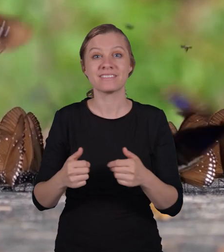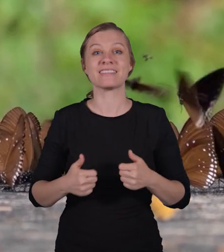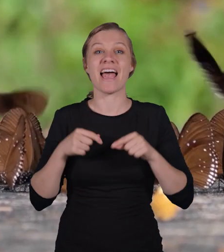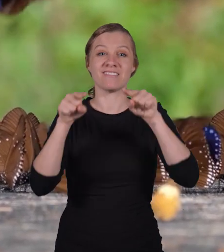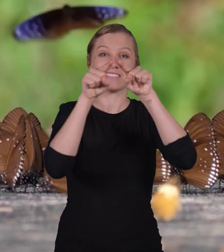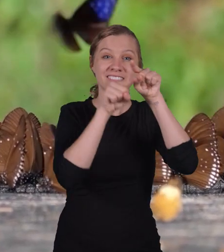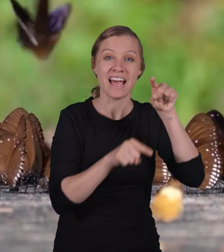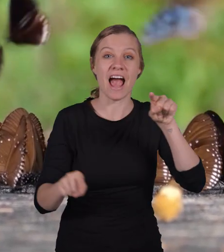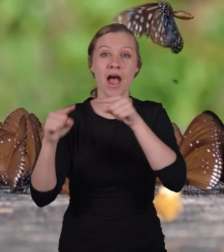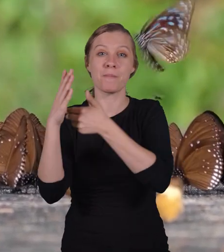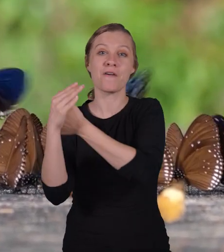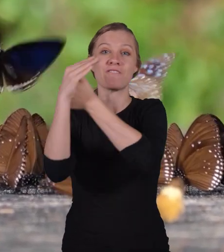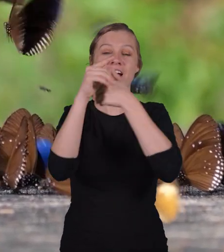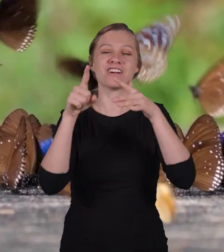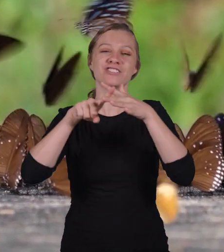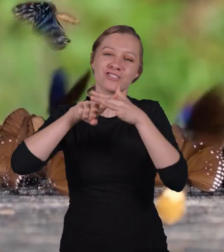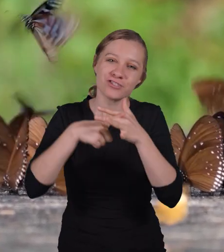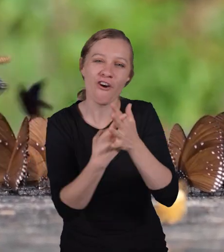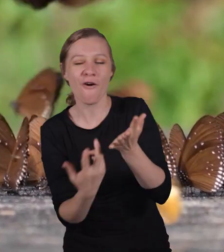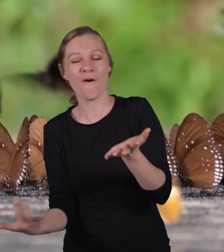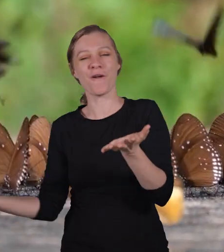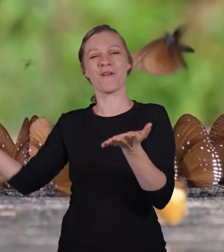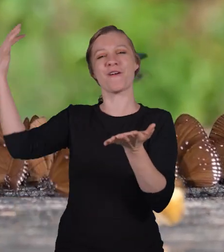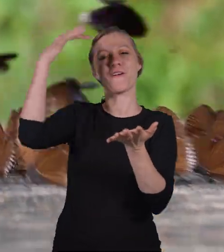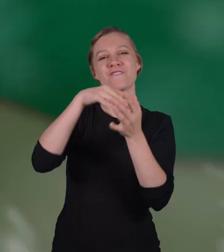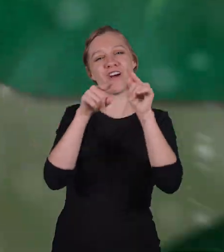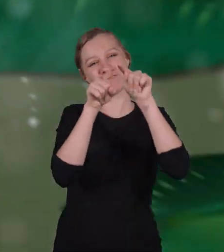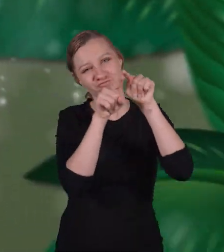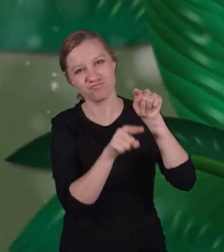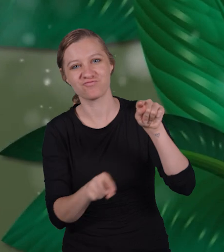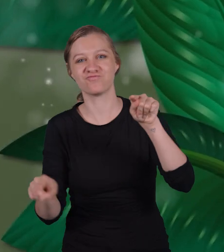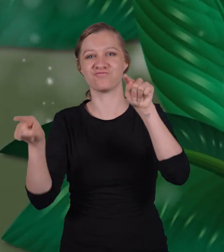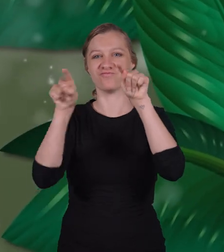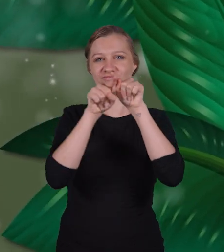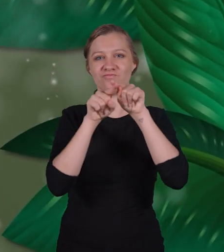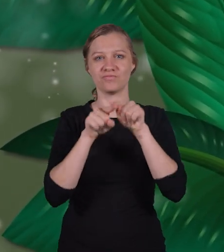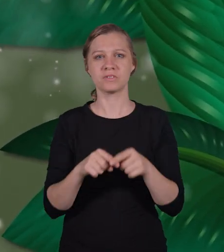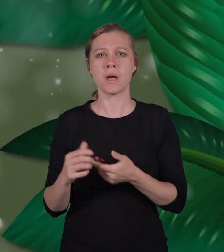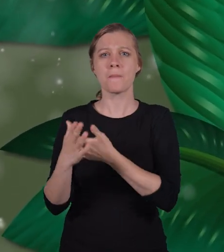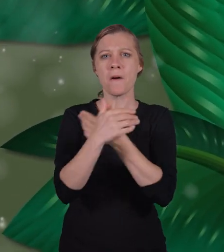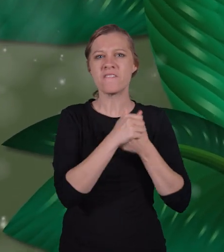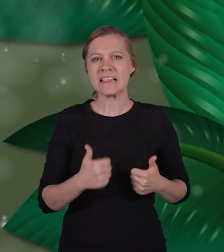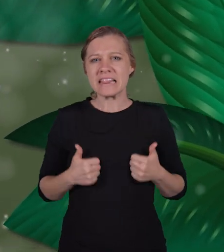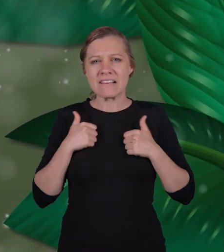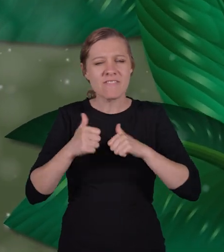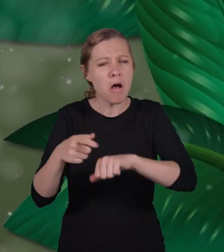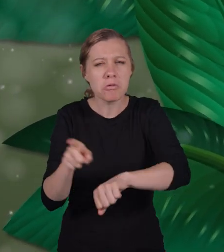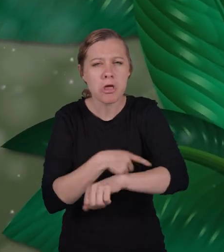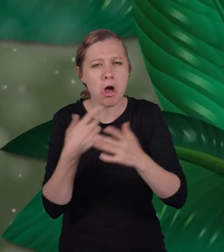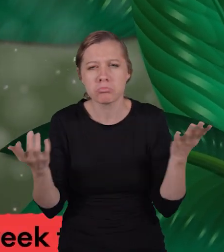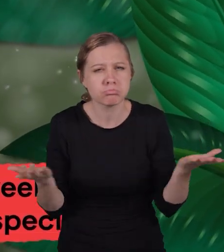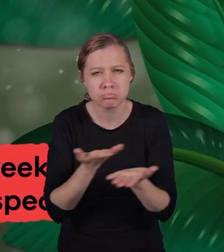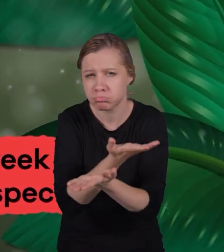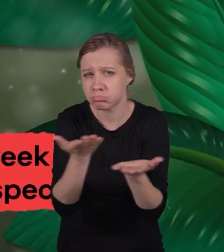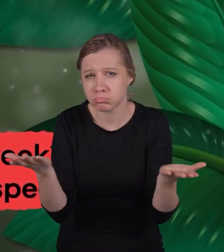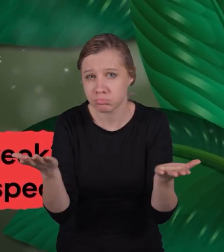the life cycle of a butterfly will begin again. How long does a butterfly live?